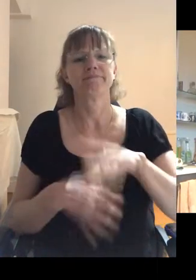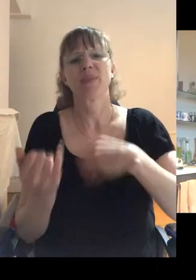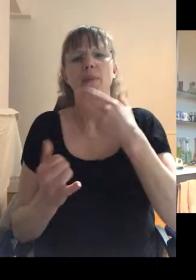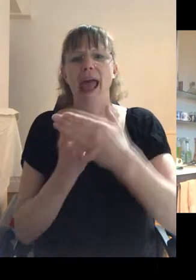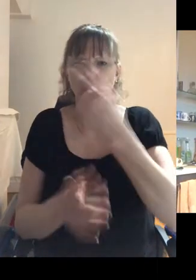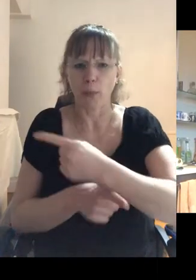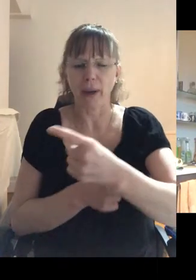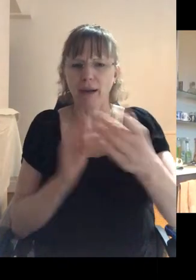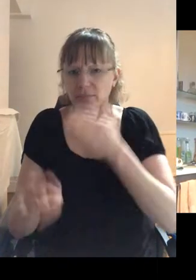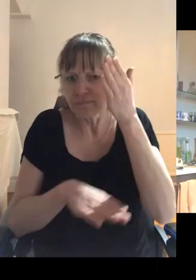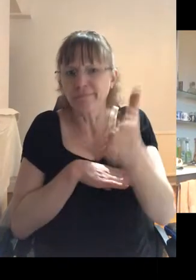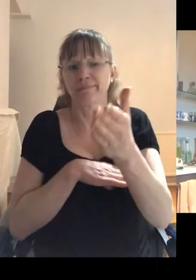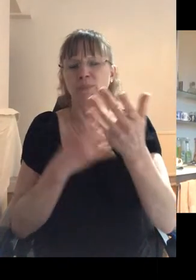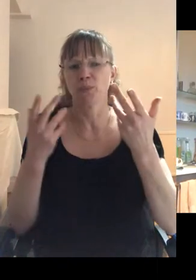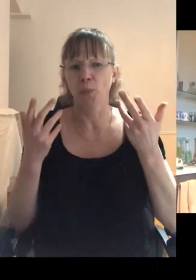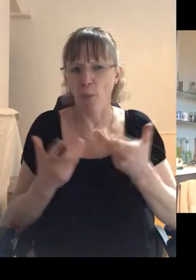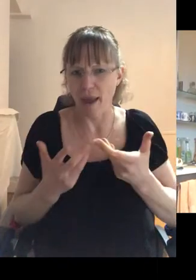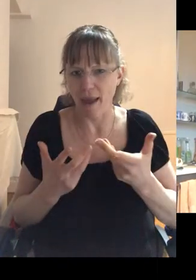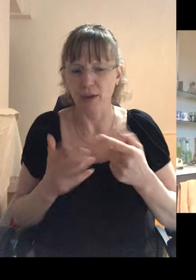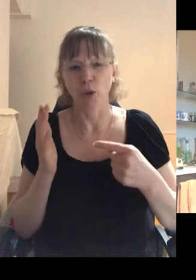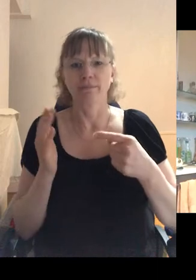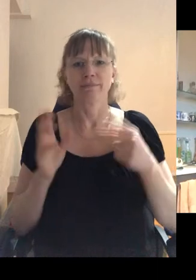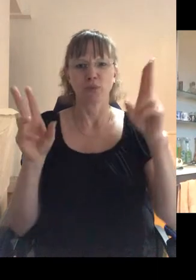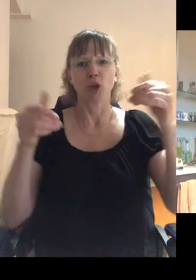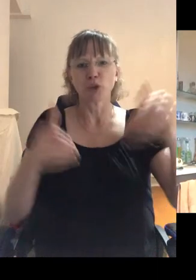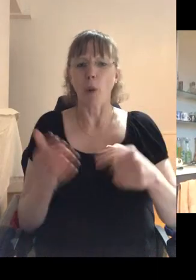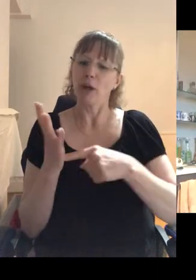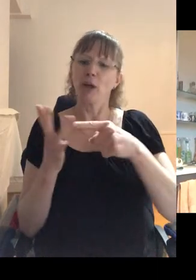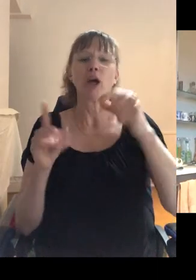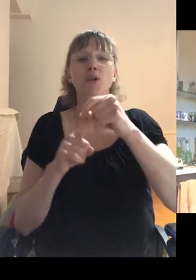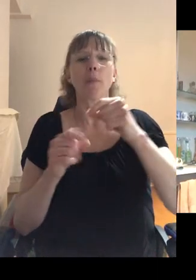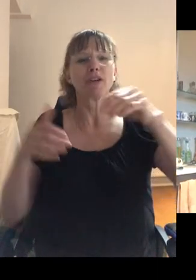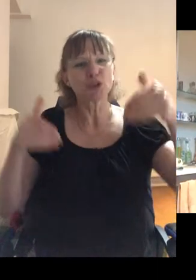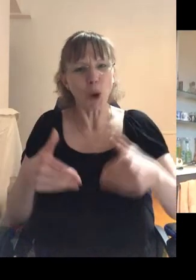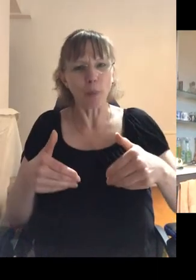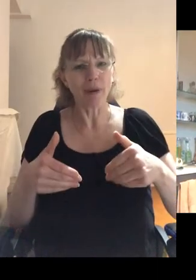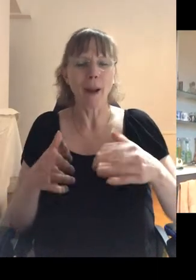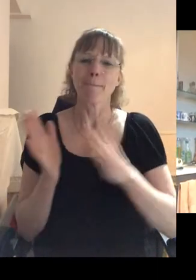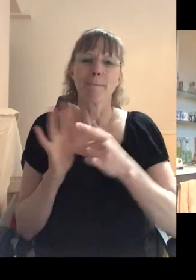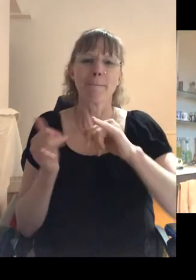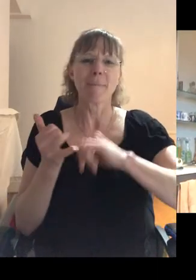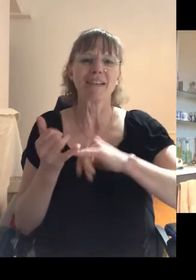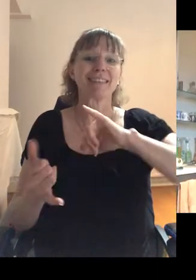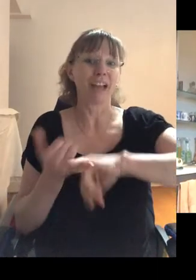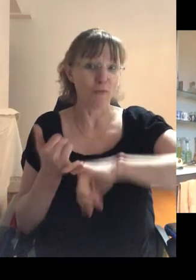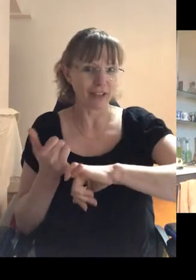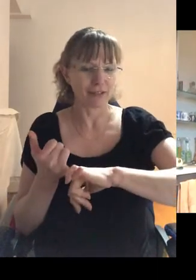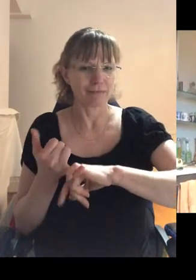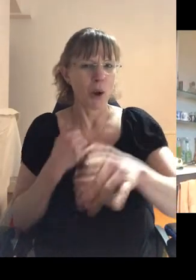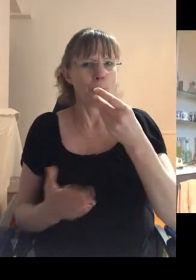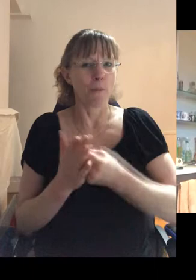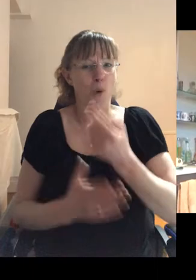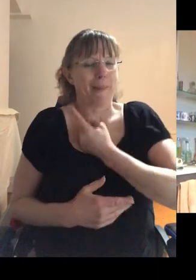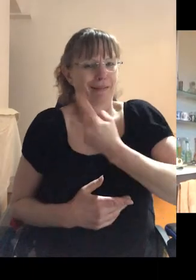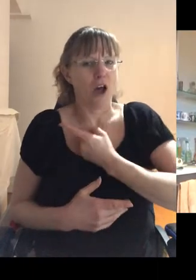end of that week, I went to, uh, Topshop and Miss Selfridges. I bought myself some new goth outfits, um, and got the